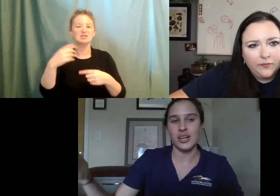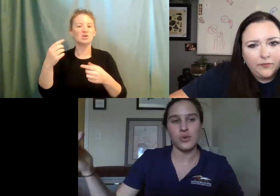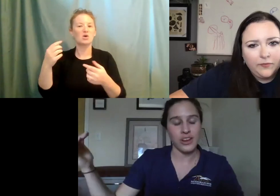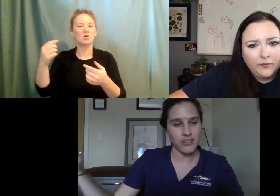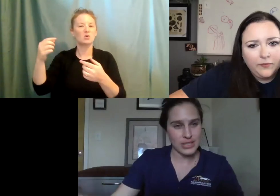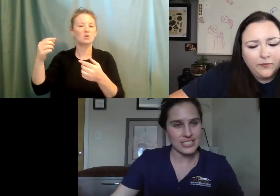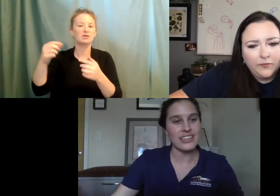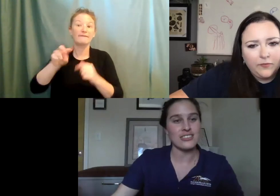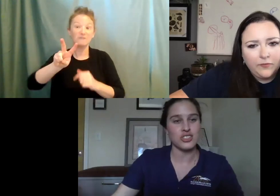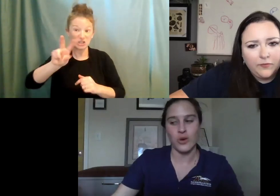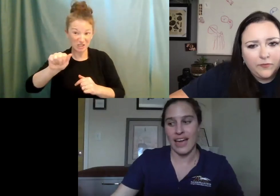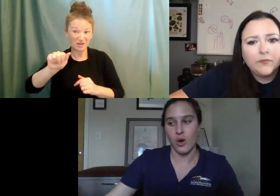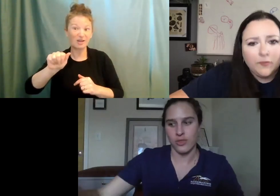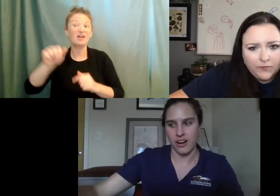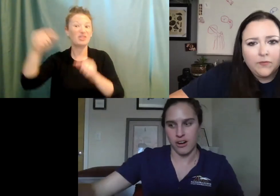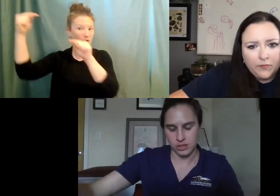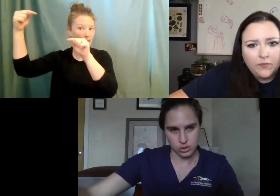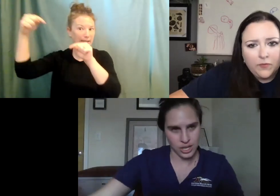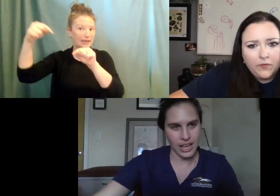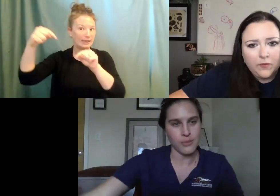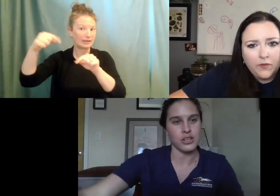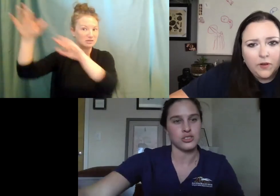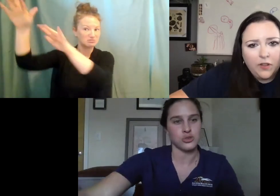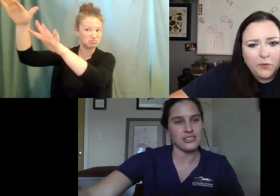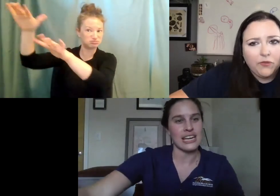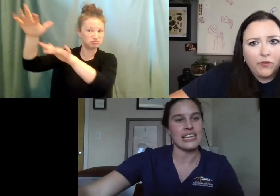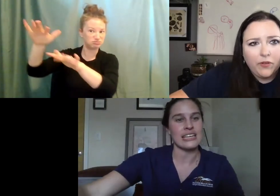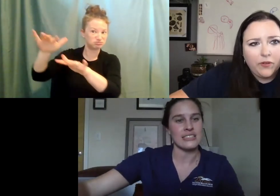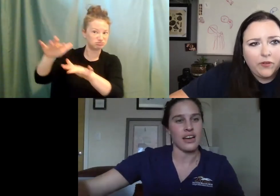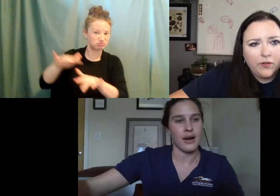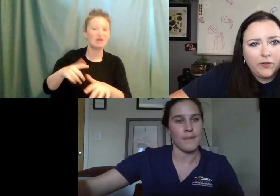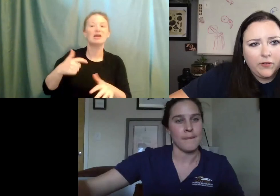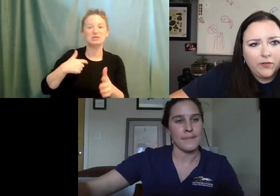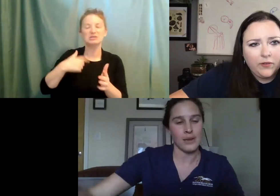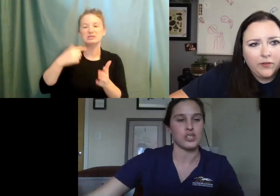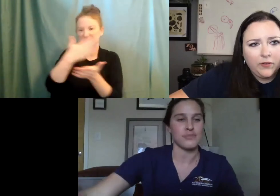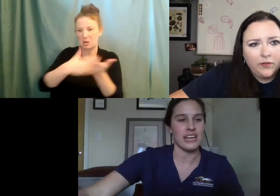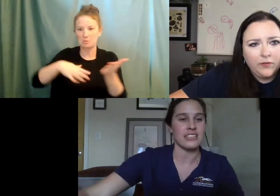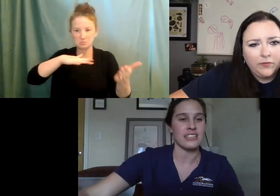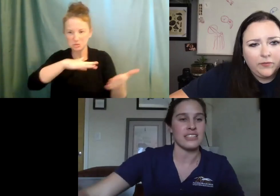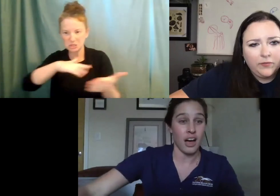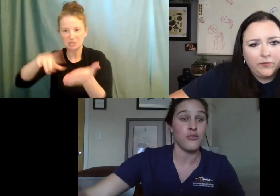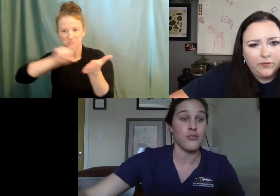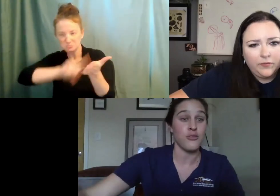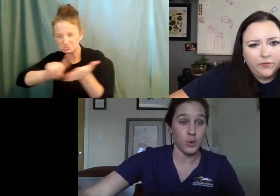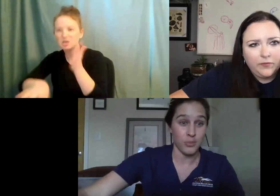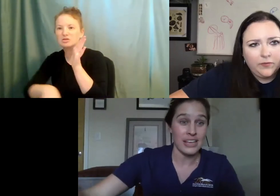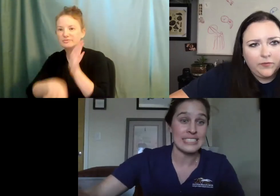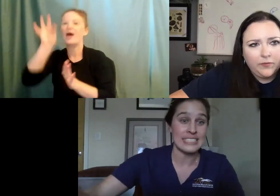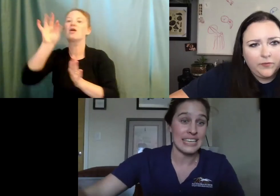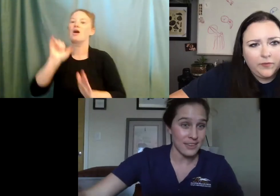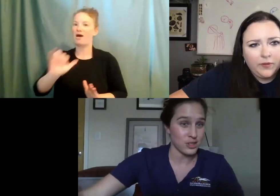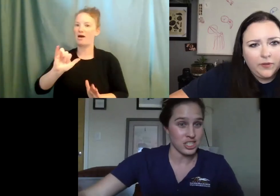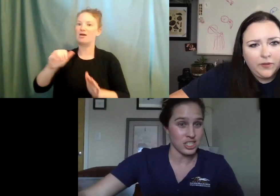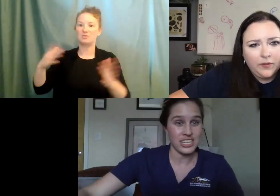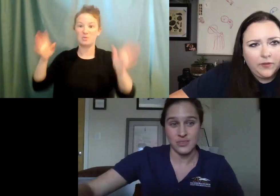Virginia. There have been studies showing that there are camera trail sightings, um, camera trap sightings of porcupines